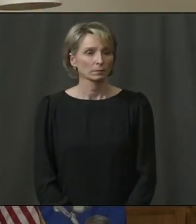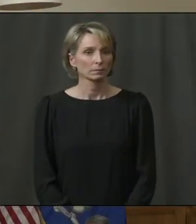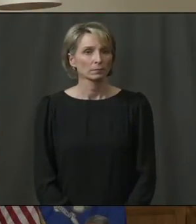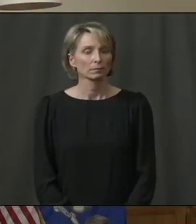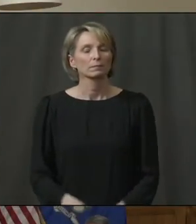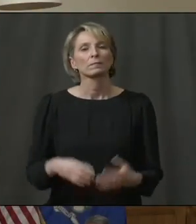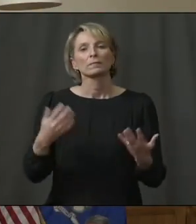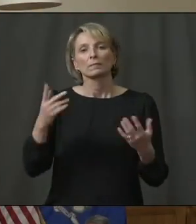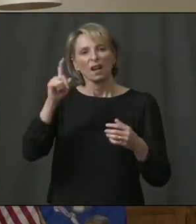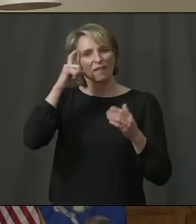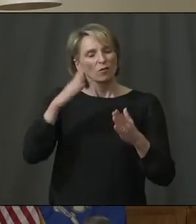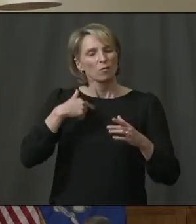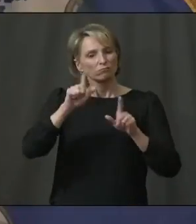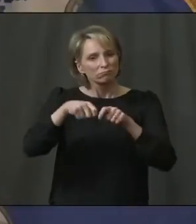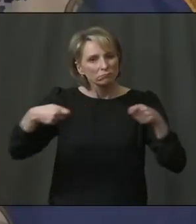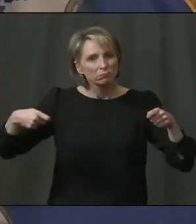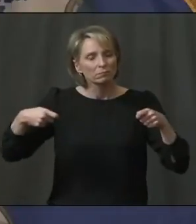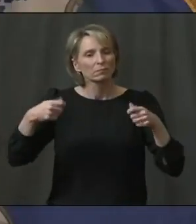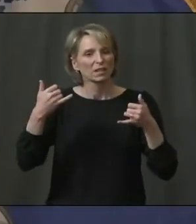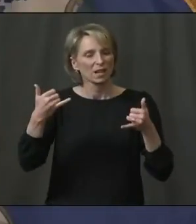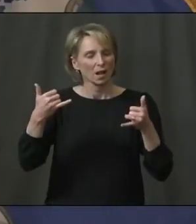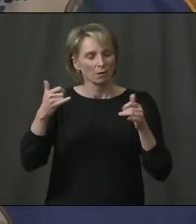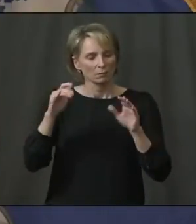I'll just wrap it up on two fronts. mean,